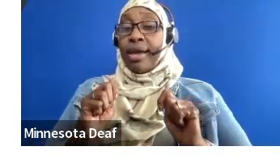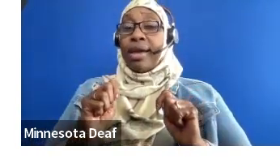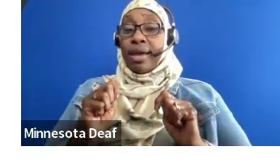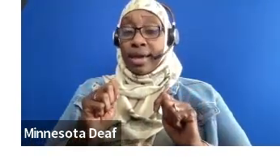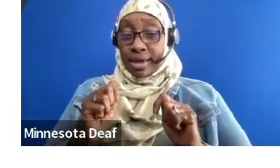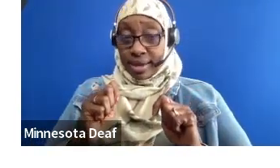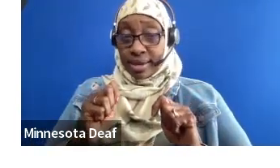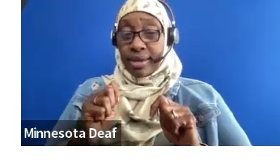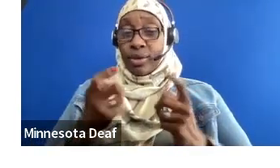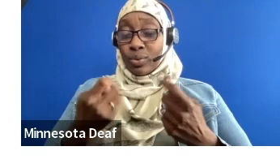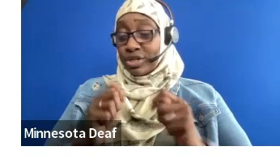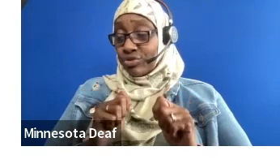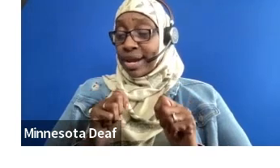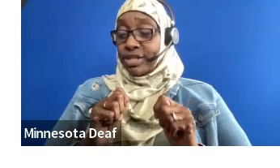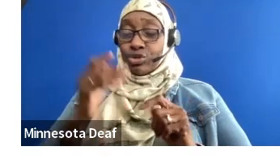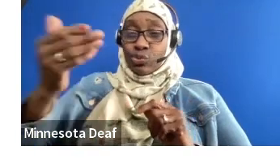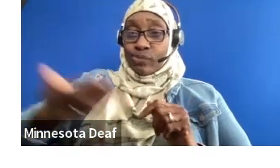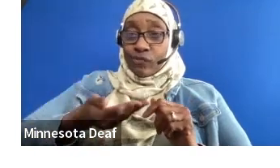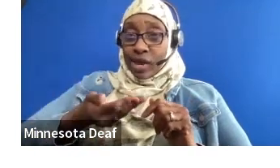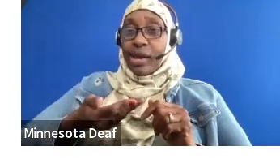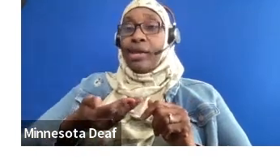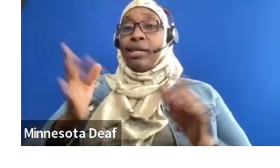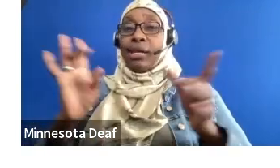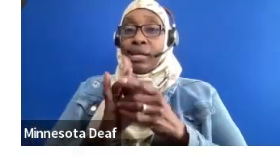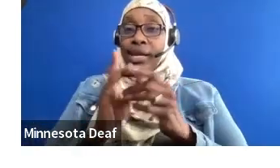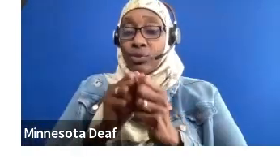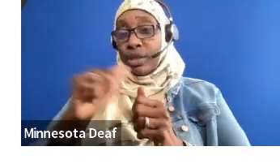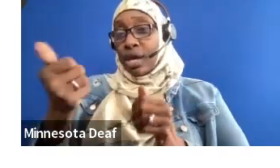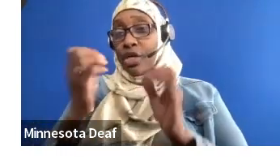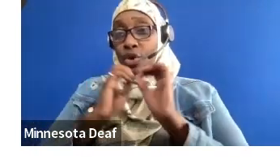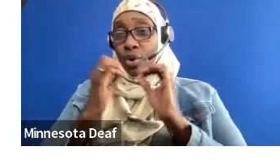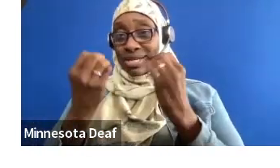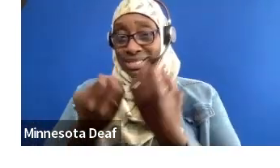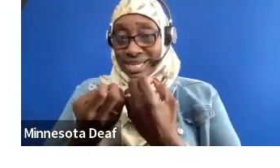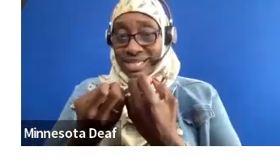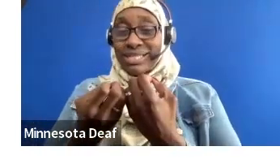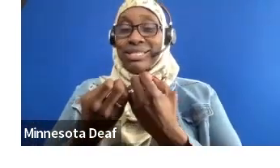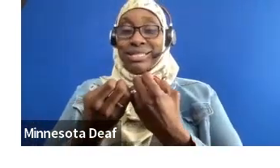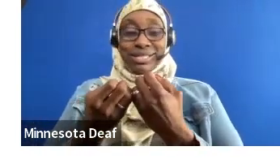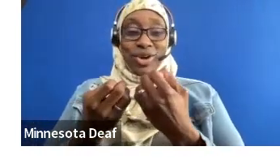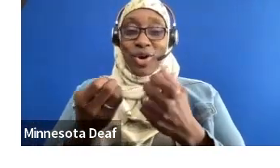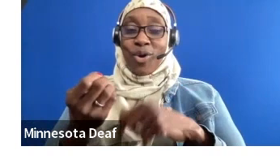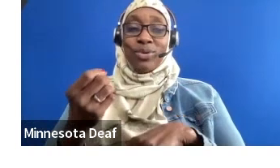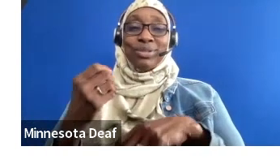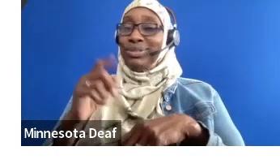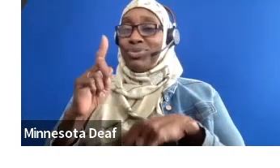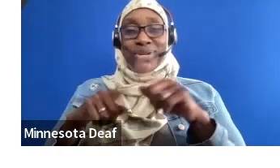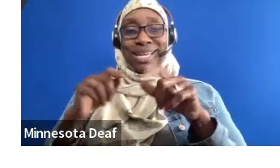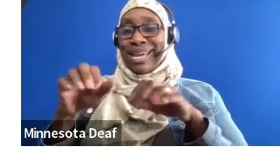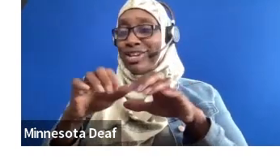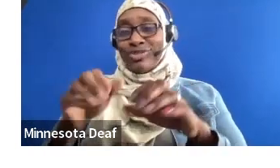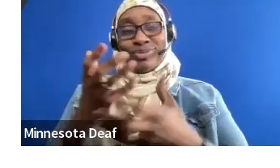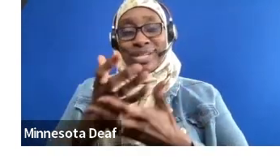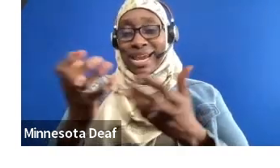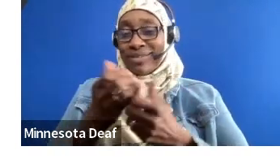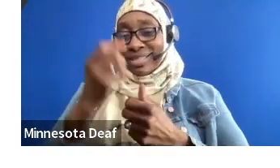and offer their services as well because we don't do everything, right? We're very aware that we, unfortunately, cannot do everything for our youths. So by partnering